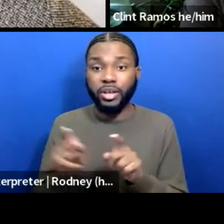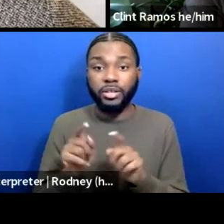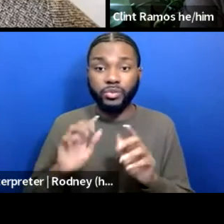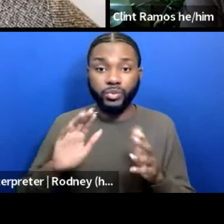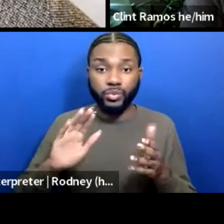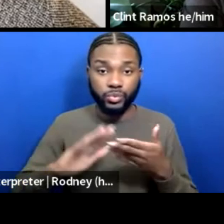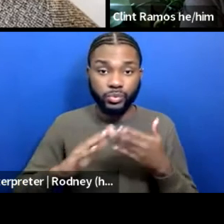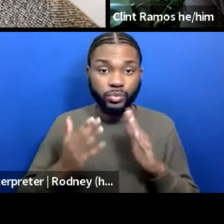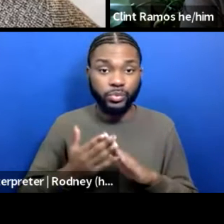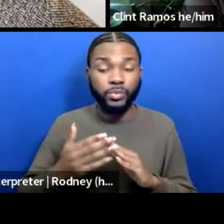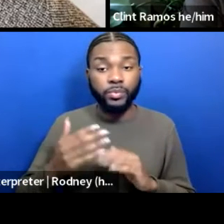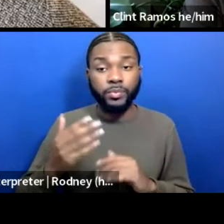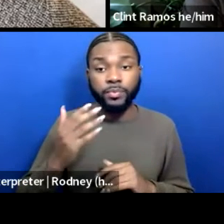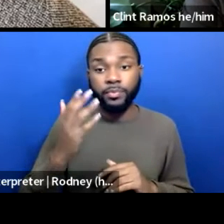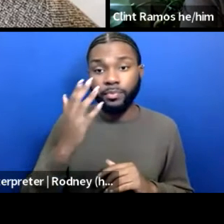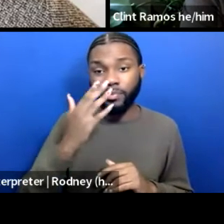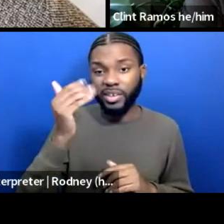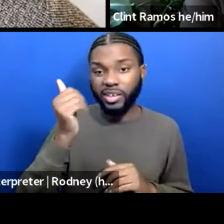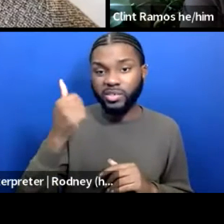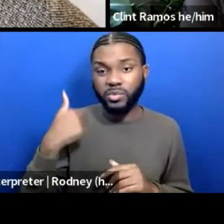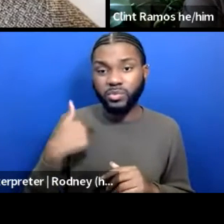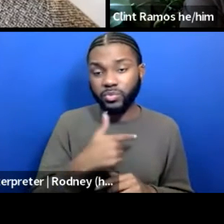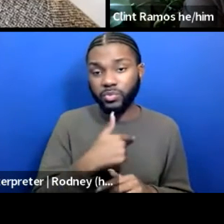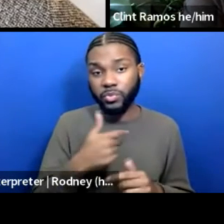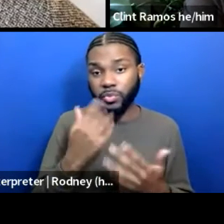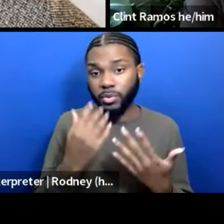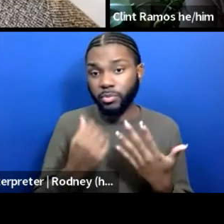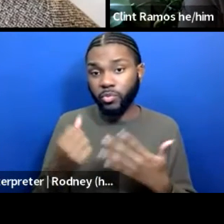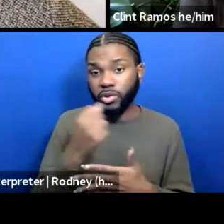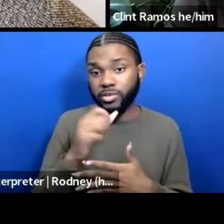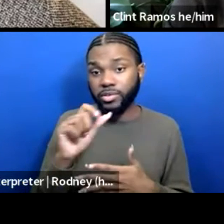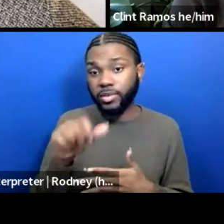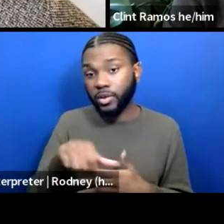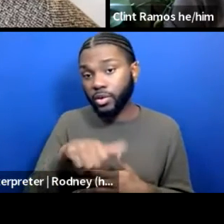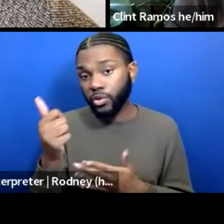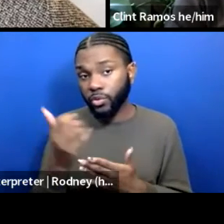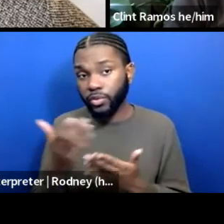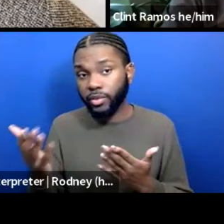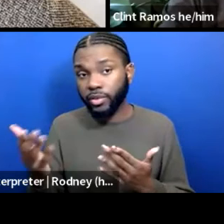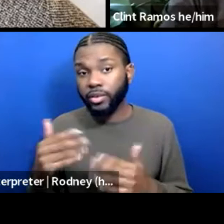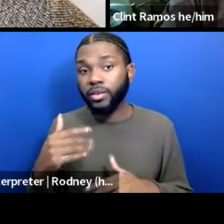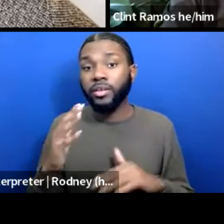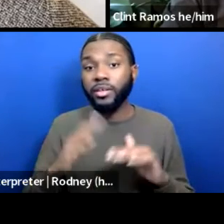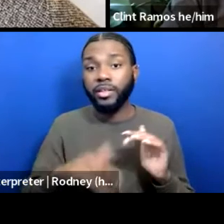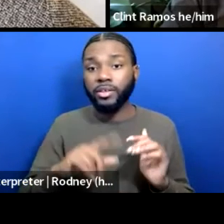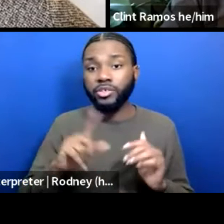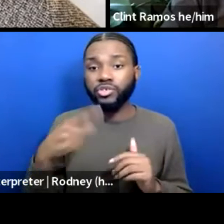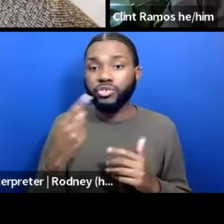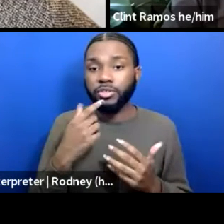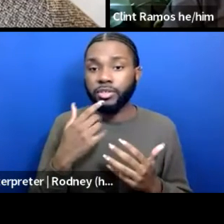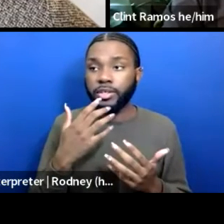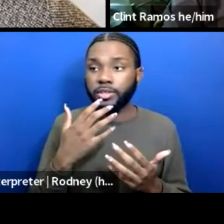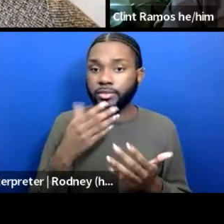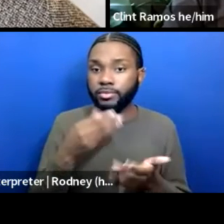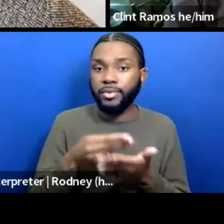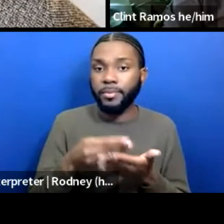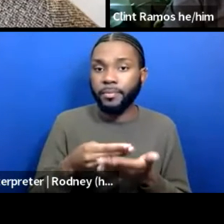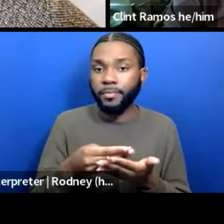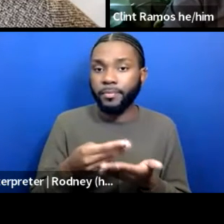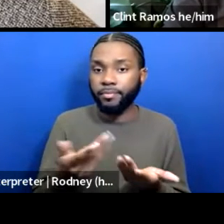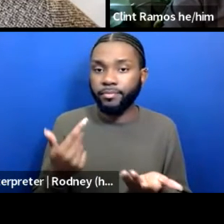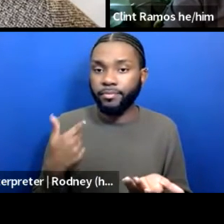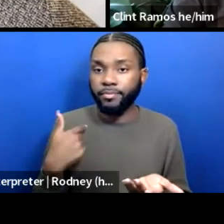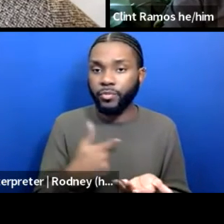because we are prioritizing other things than simply capitalism. We are